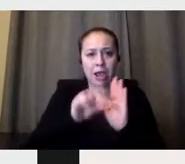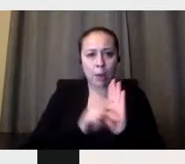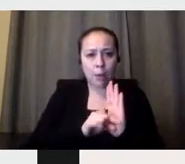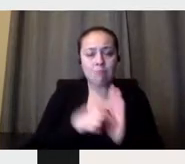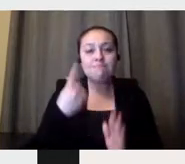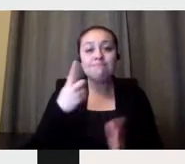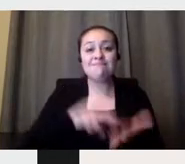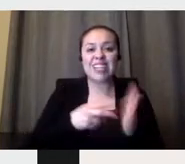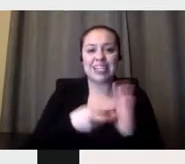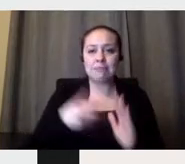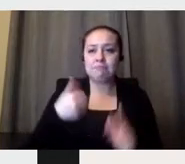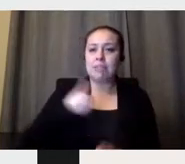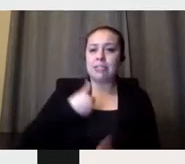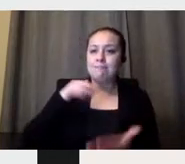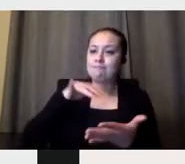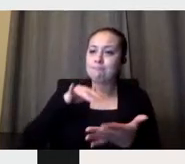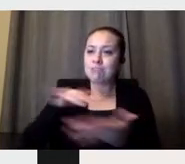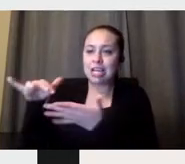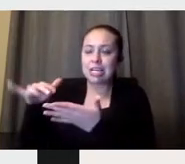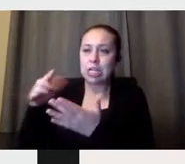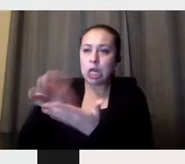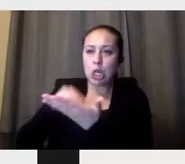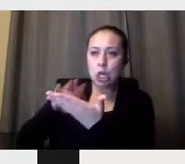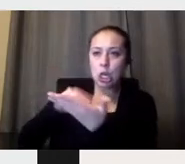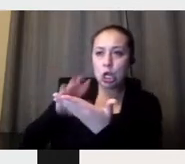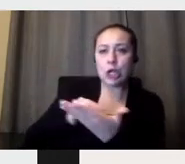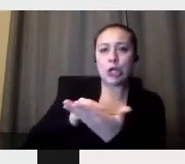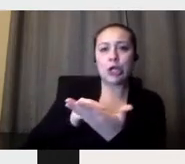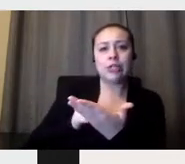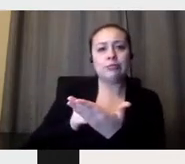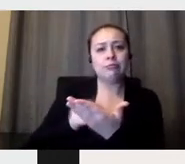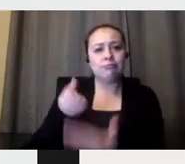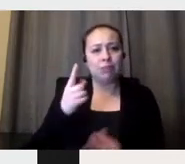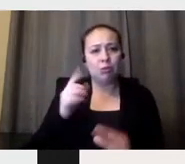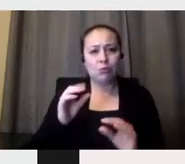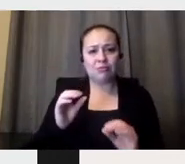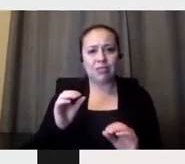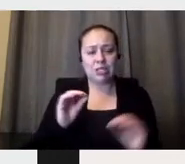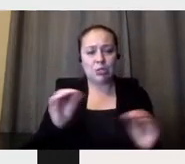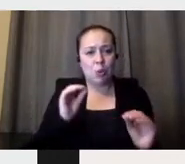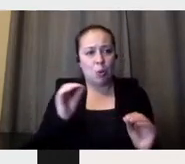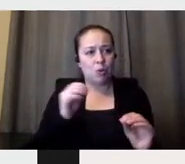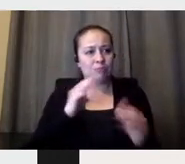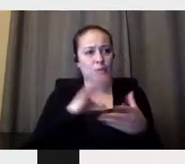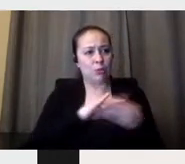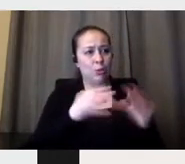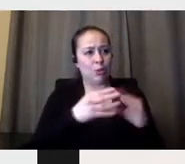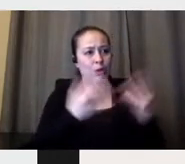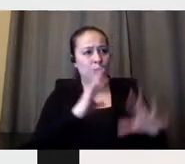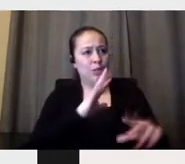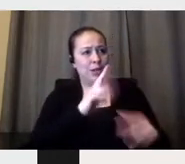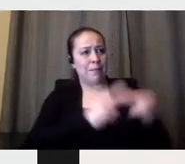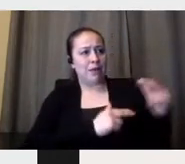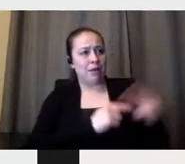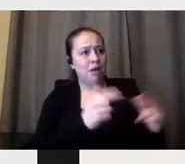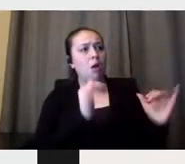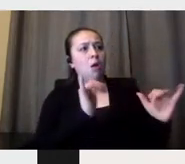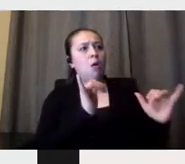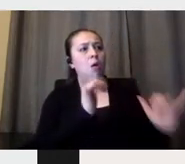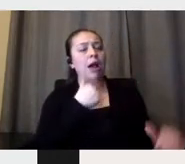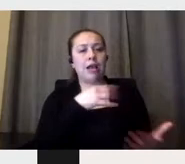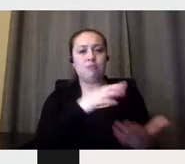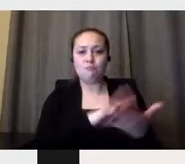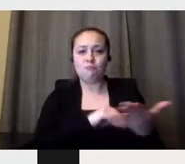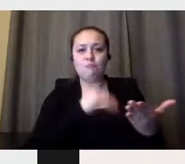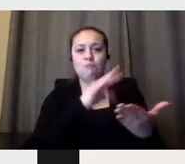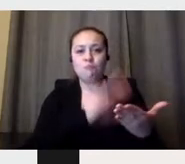study and construct it because there was no story that was built. And I wanted to learn about what was